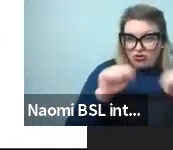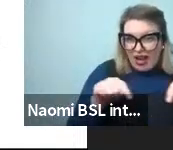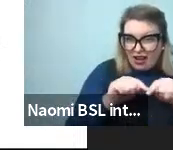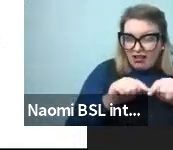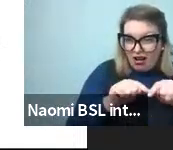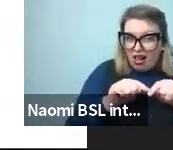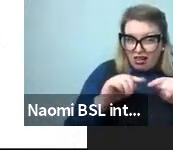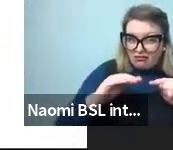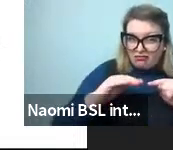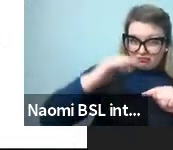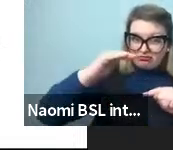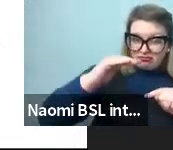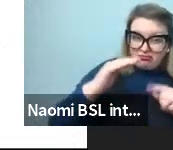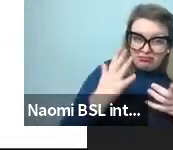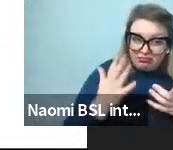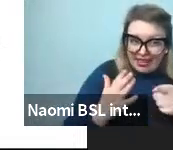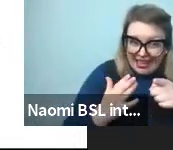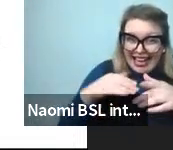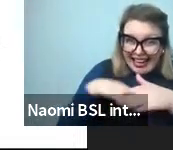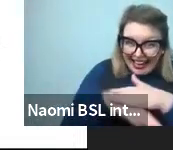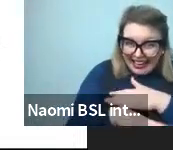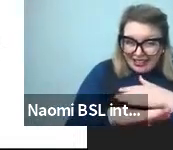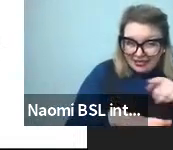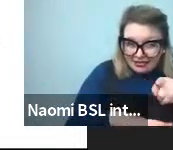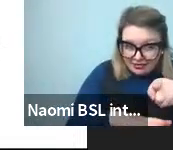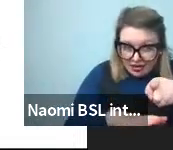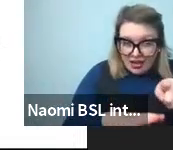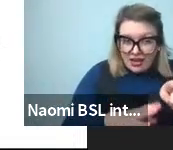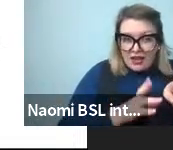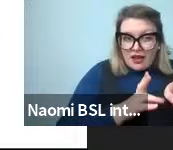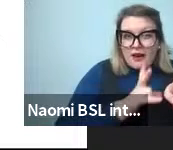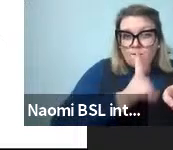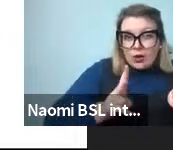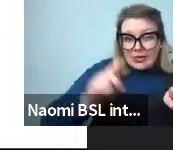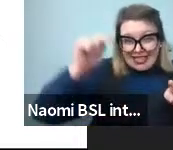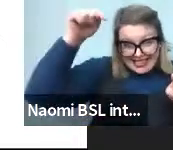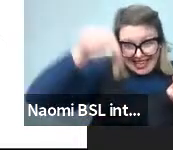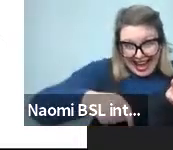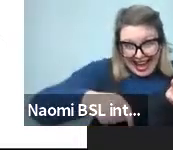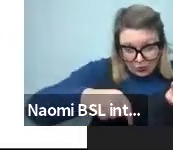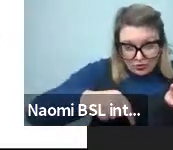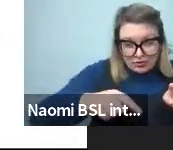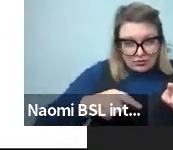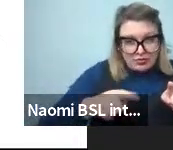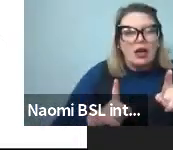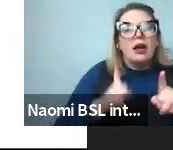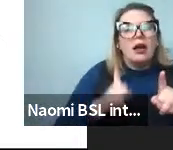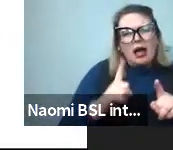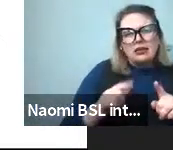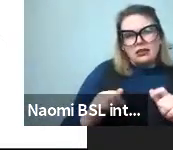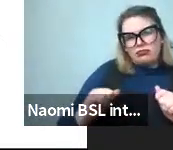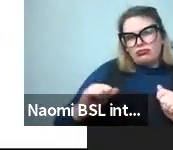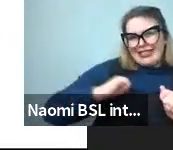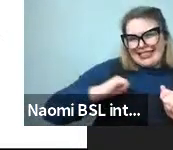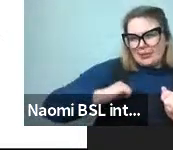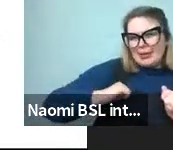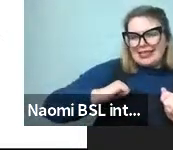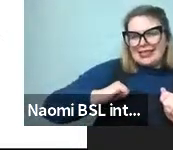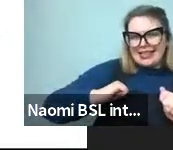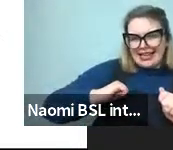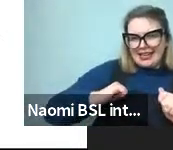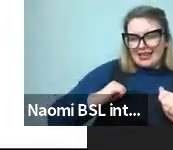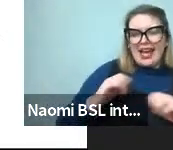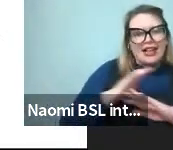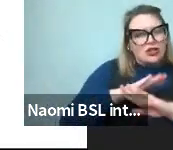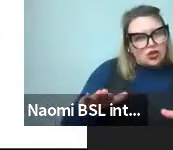triangles inside the predictability, the frequency ones go down a lot. Maybe what's going on here is the predictability is driving a lot of this as opposed to word